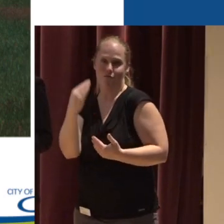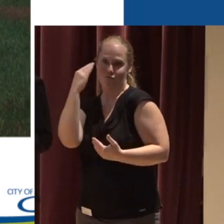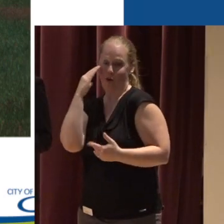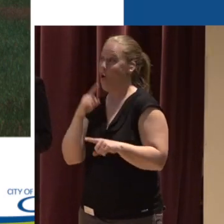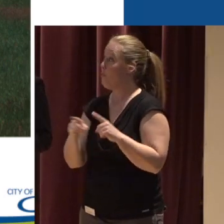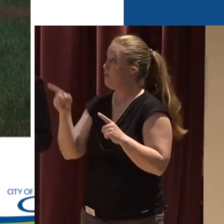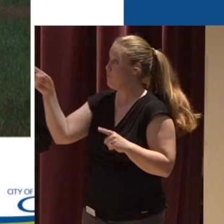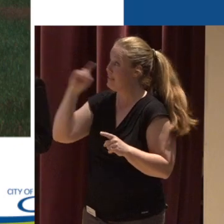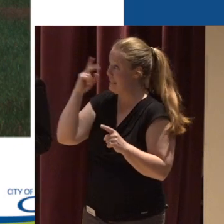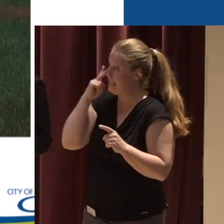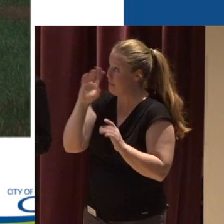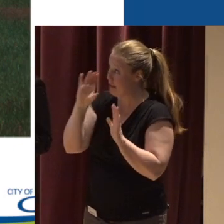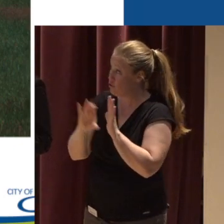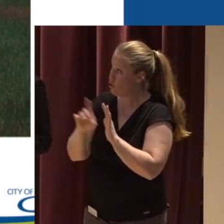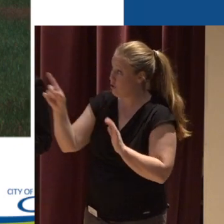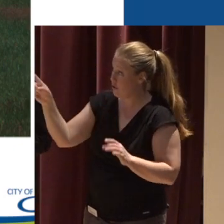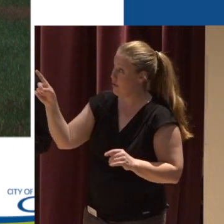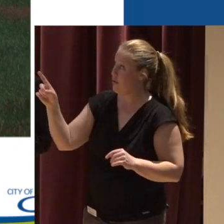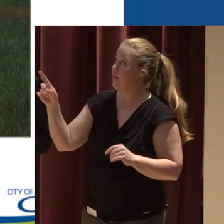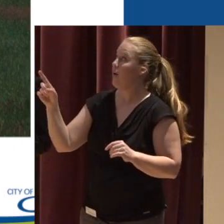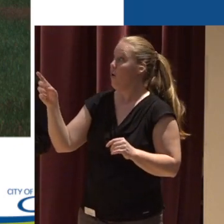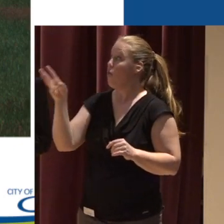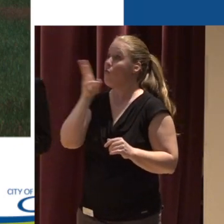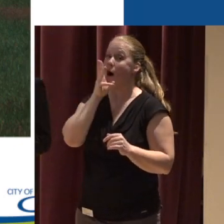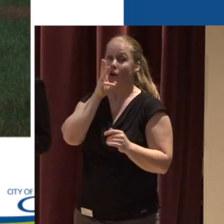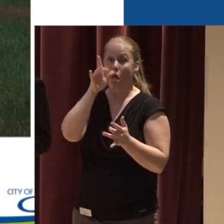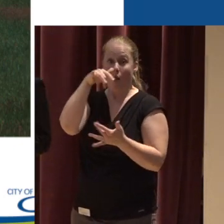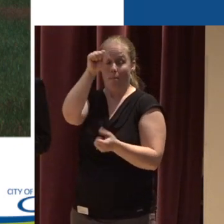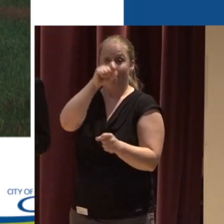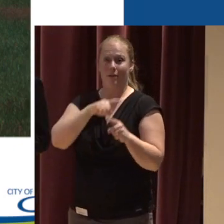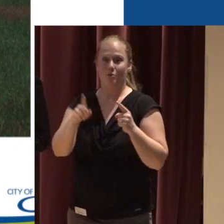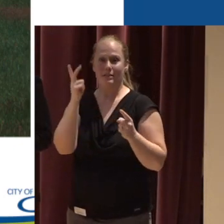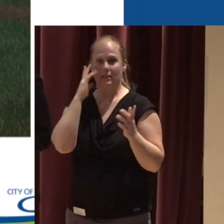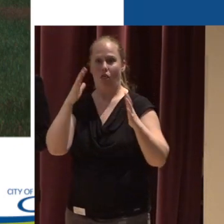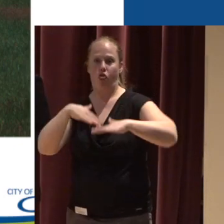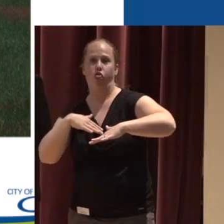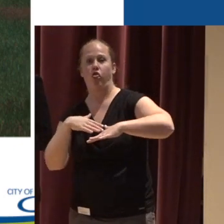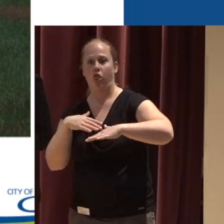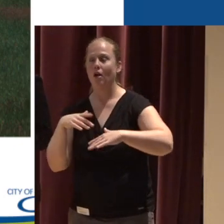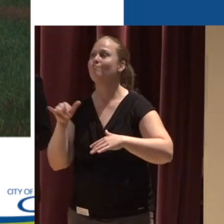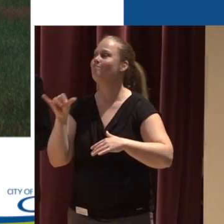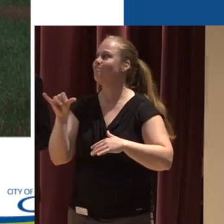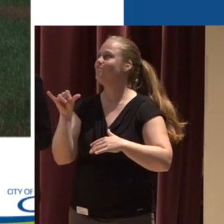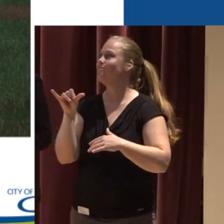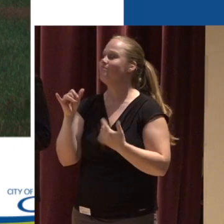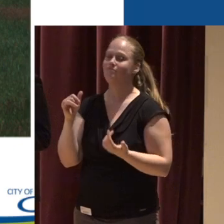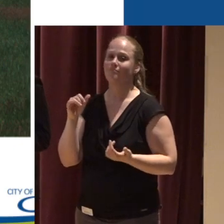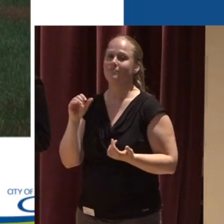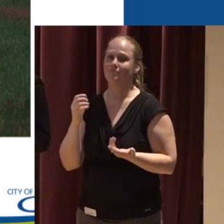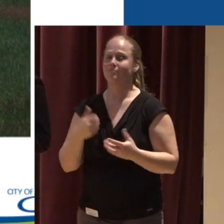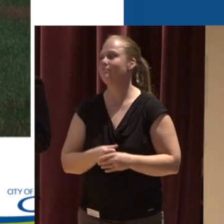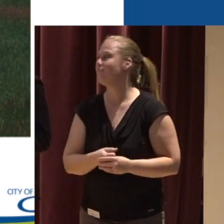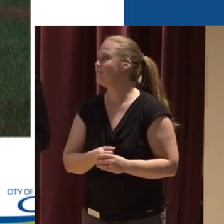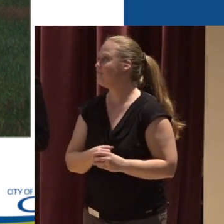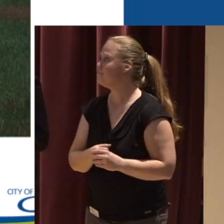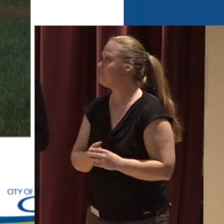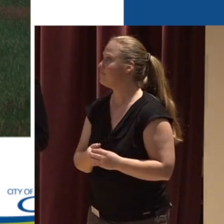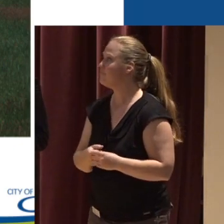loudly That even though the water is not there You have a certain assemblage of vegetation that's growing in that shallow Okay